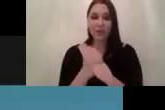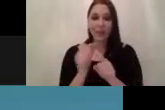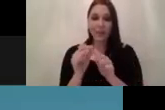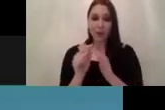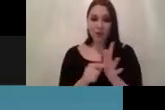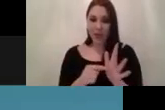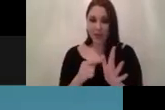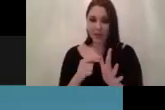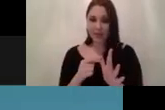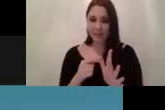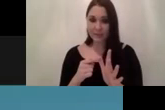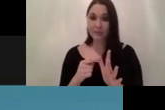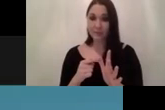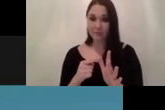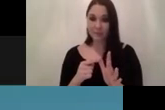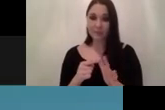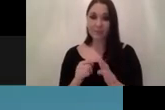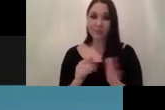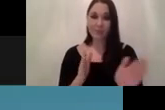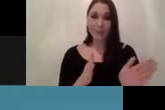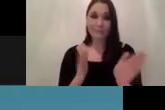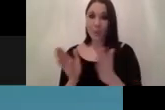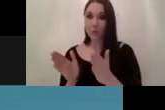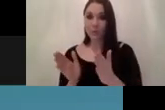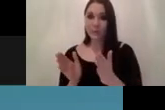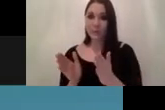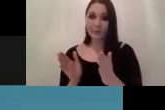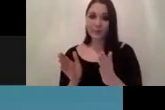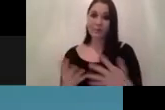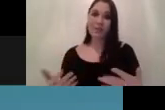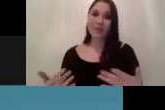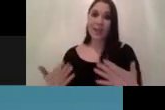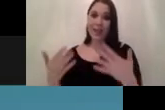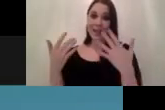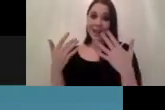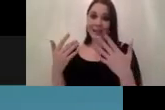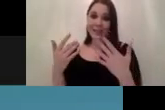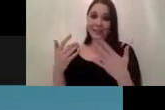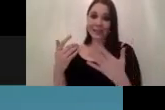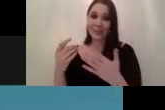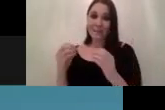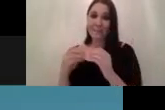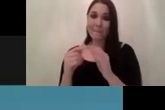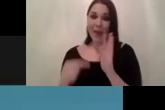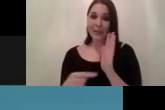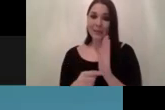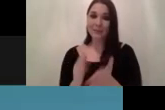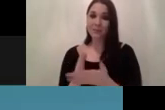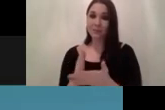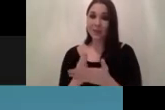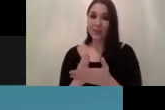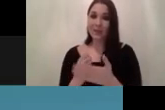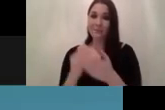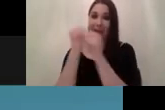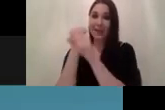then you can also move some of the resources into the calculated bet category which is basically the innovation